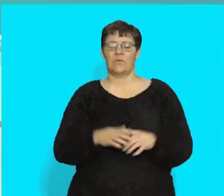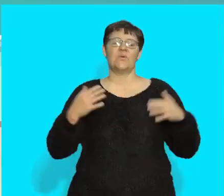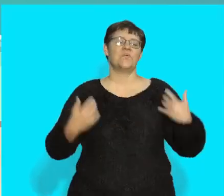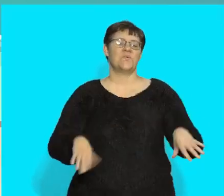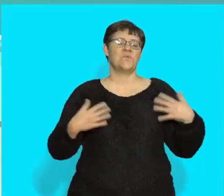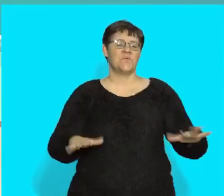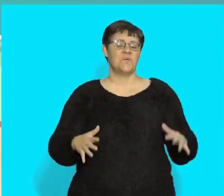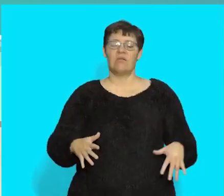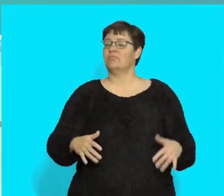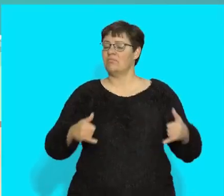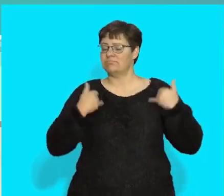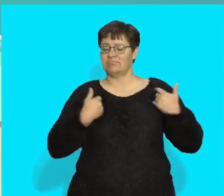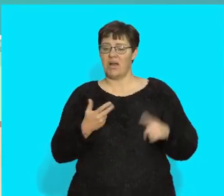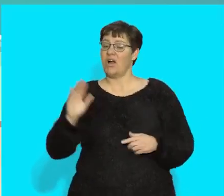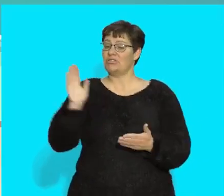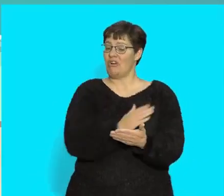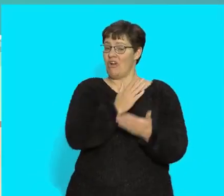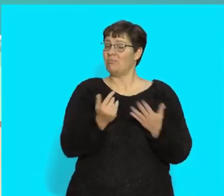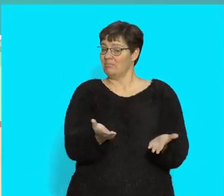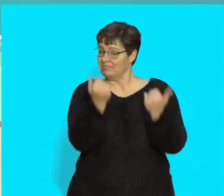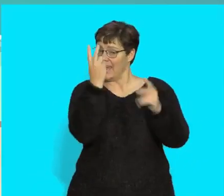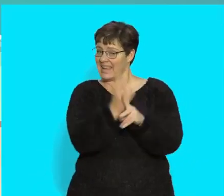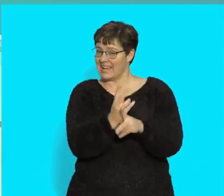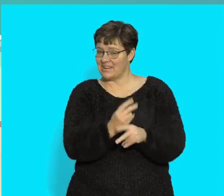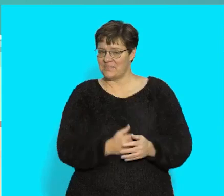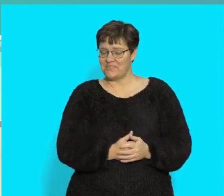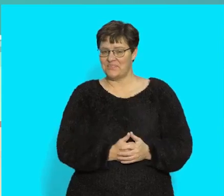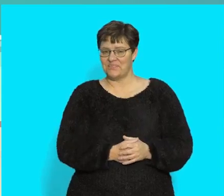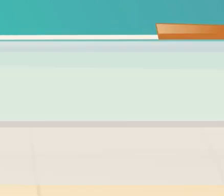What a fun song. Let's sing it again.